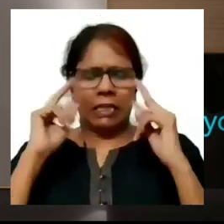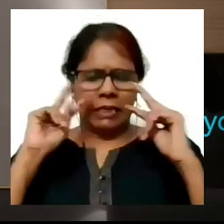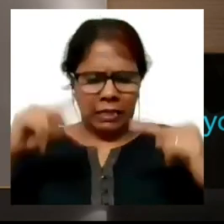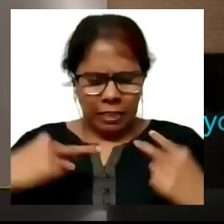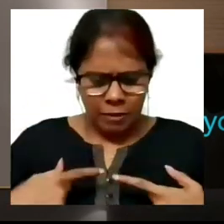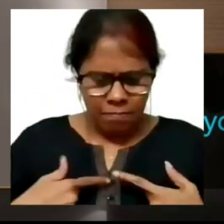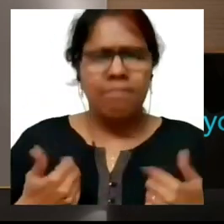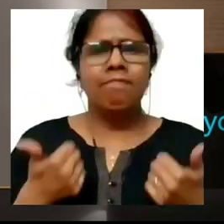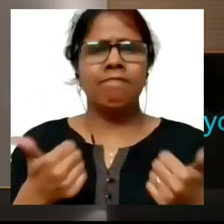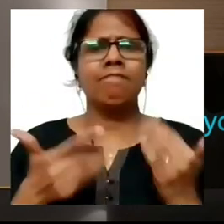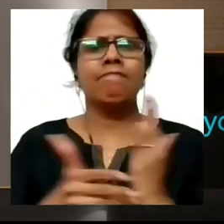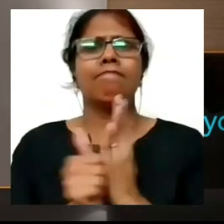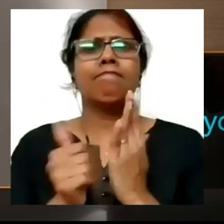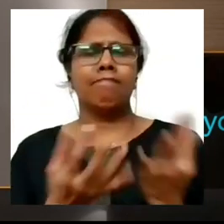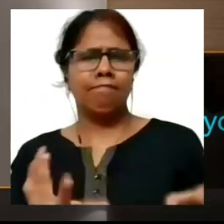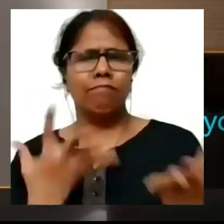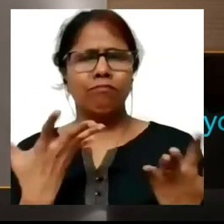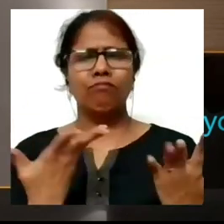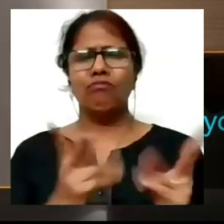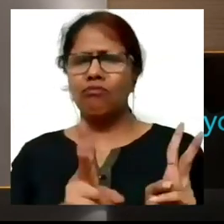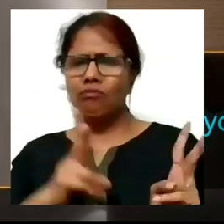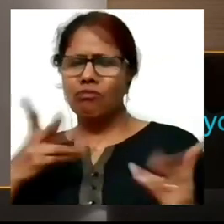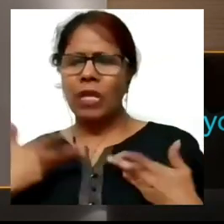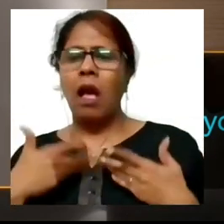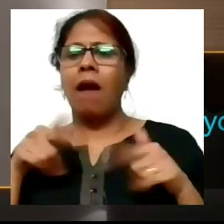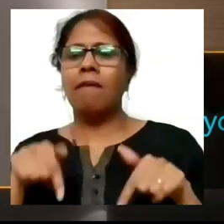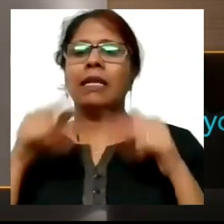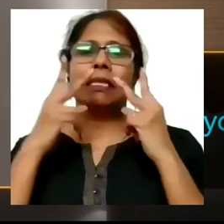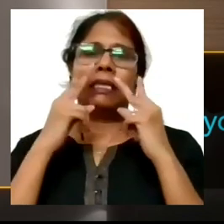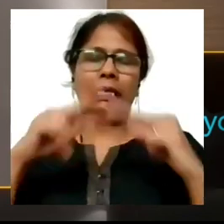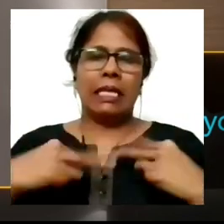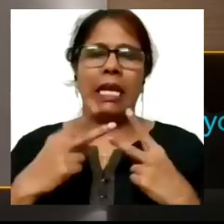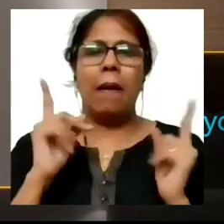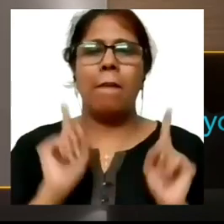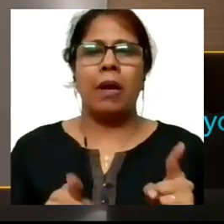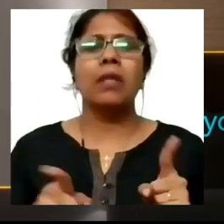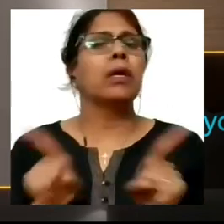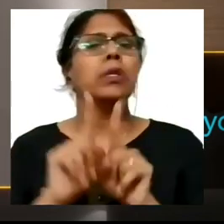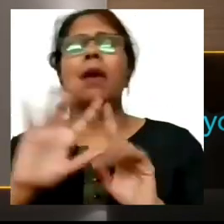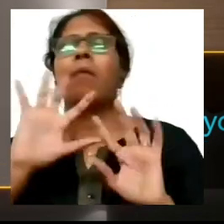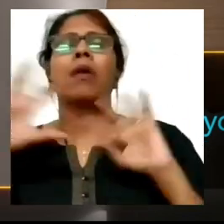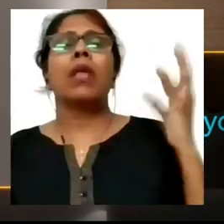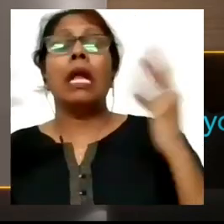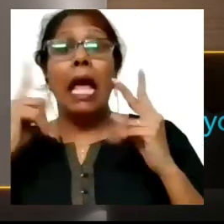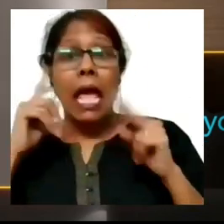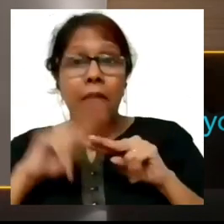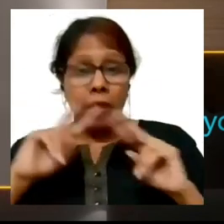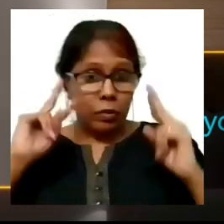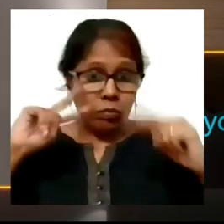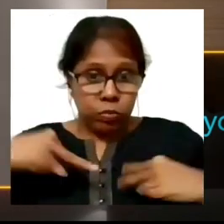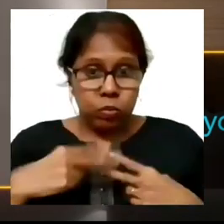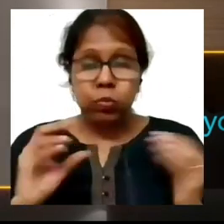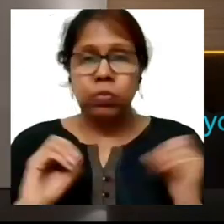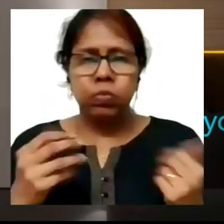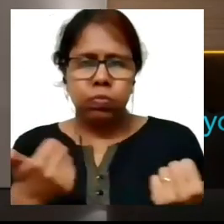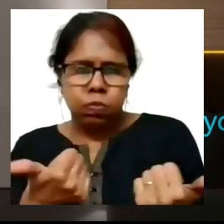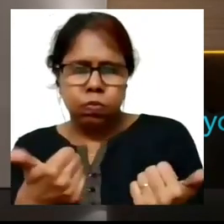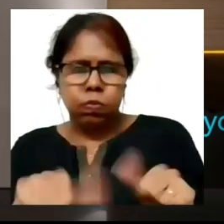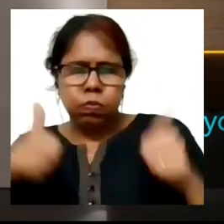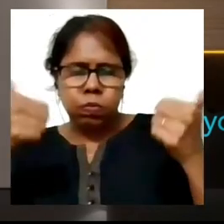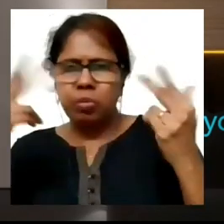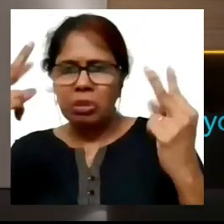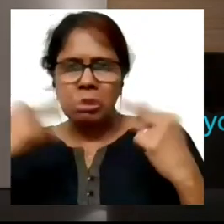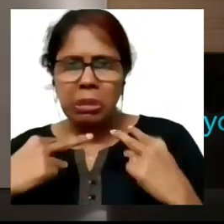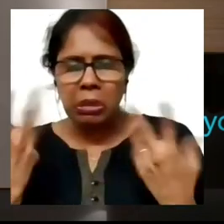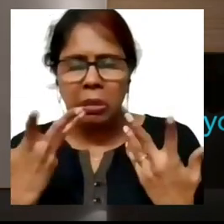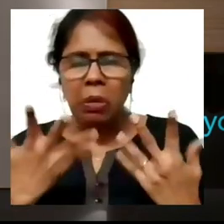see the talents that you have if you don't see them the world will not see them so focus on your abilities everybody has disabilities learn